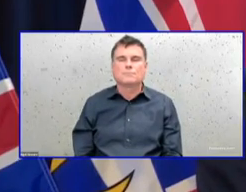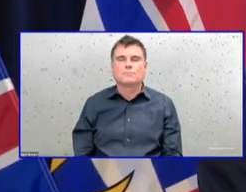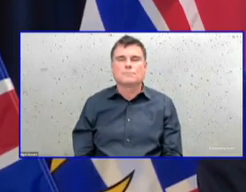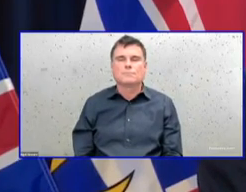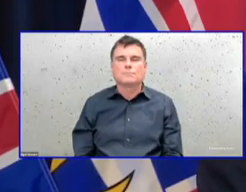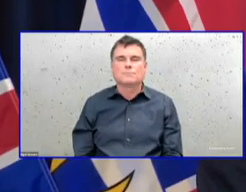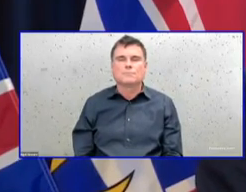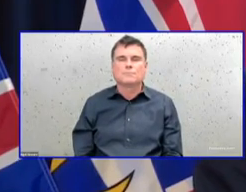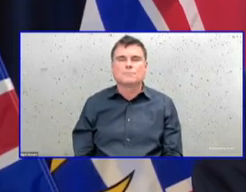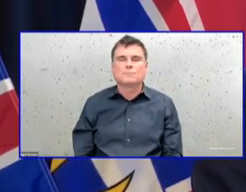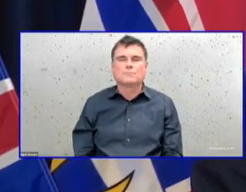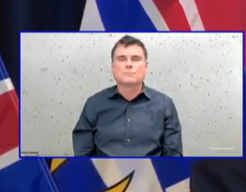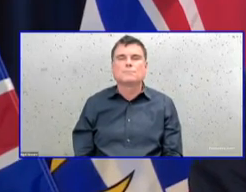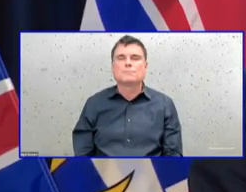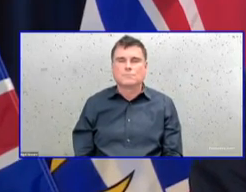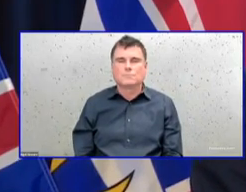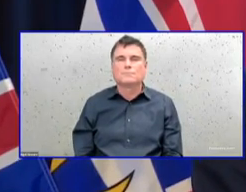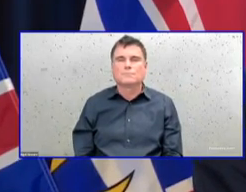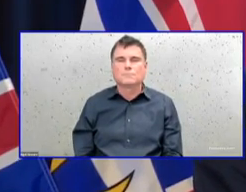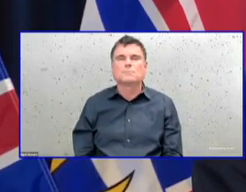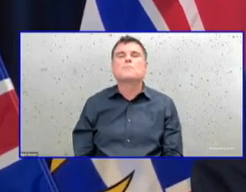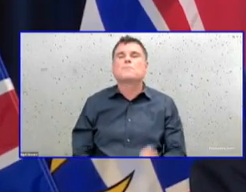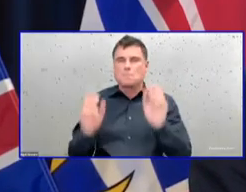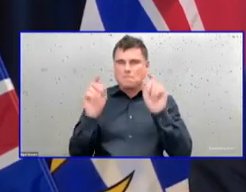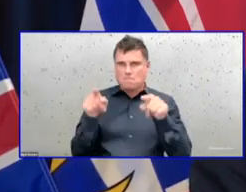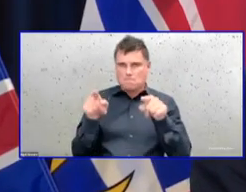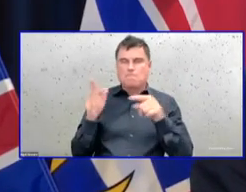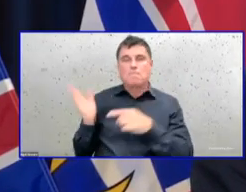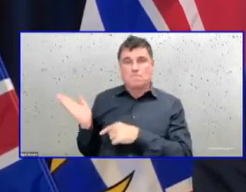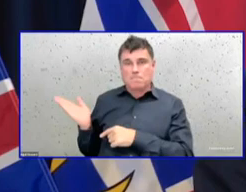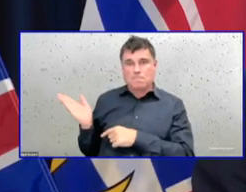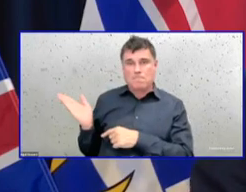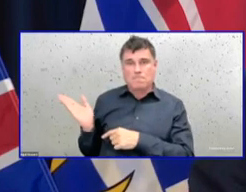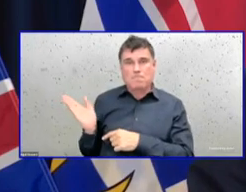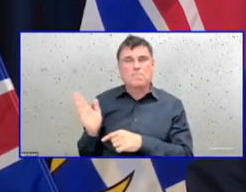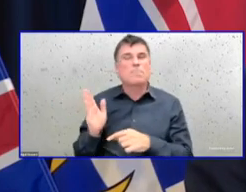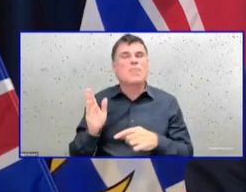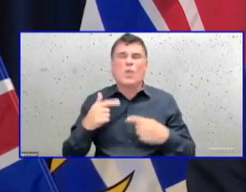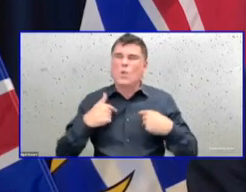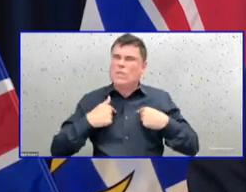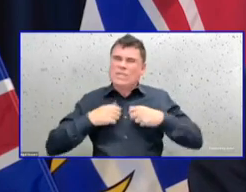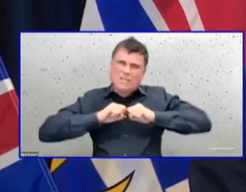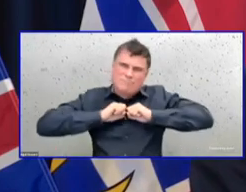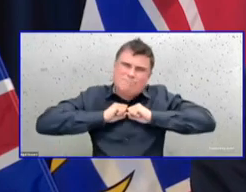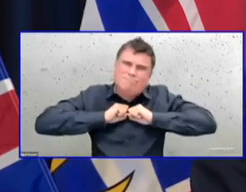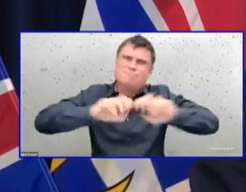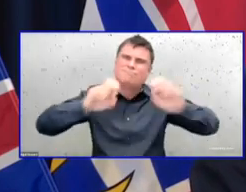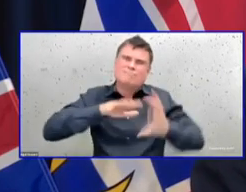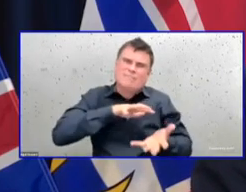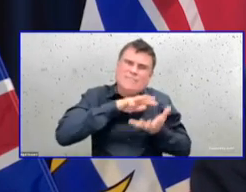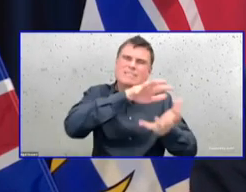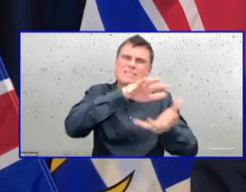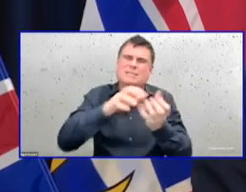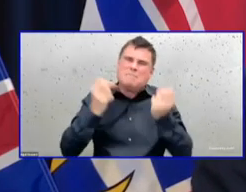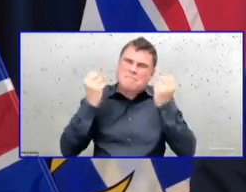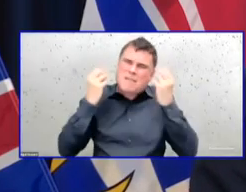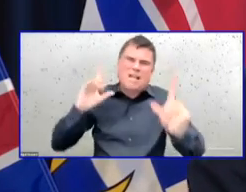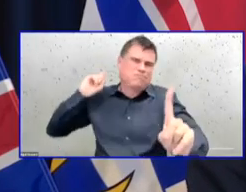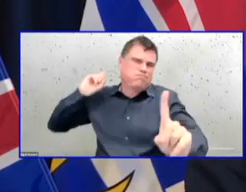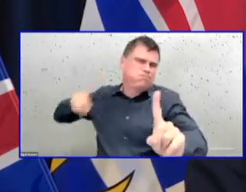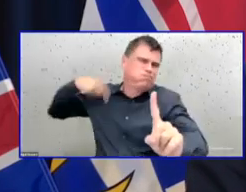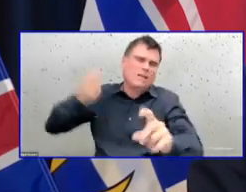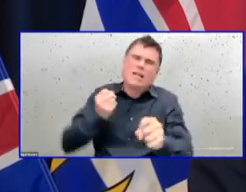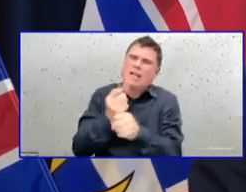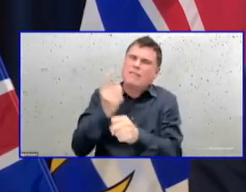that's compared to 1.5 million doses two years ago. So we are preparing for a